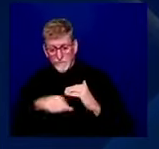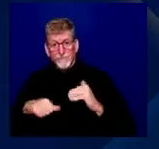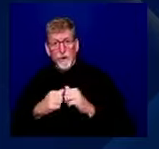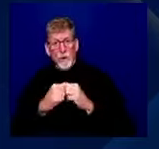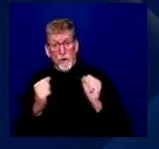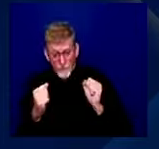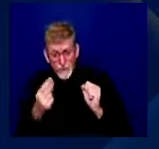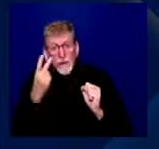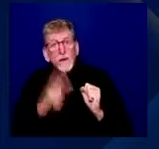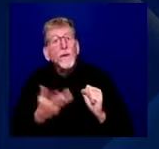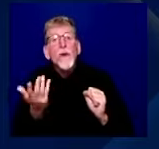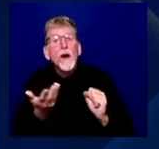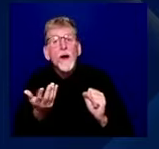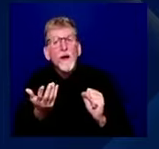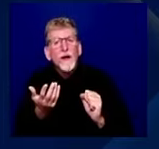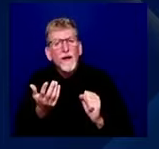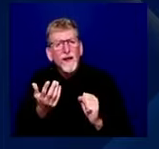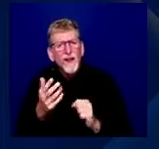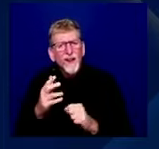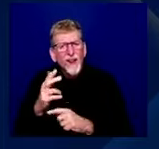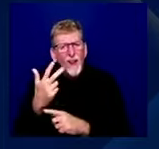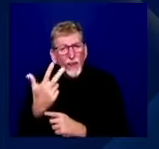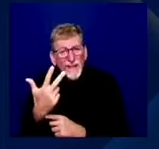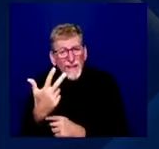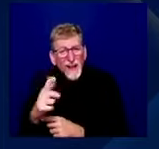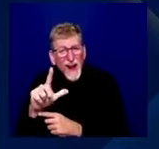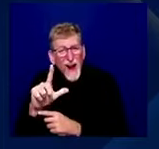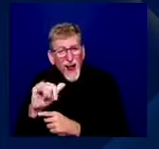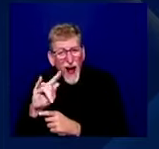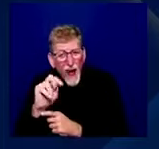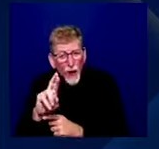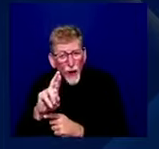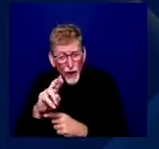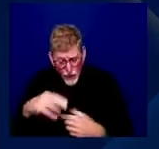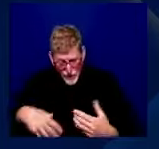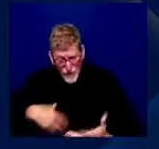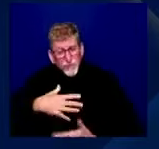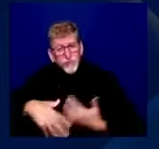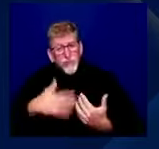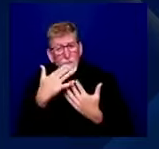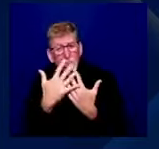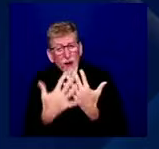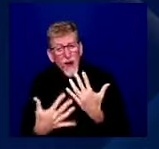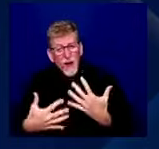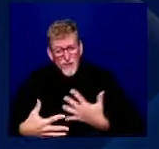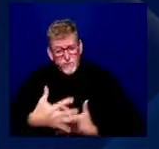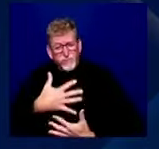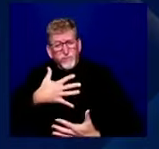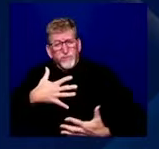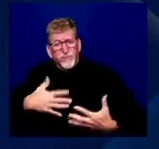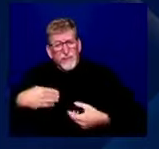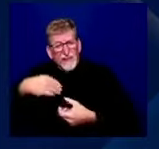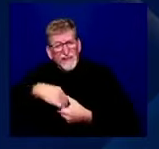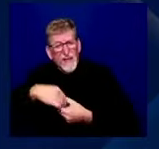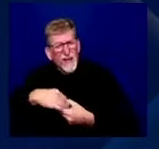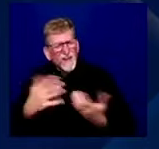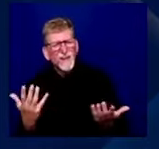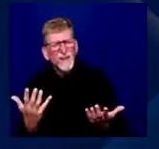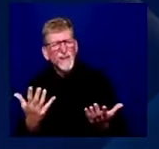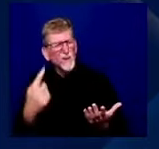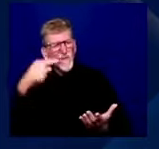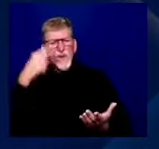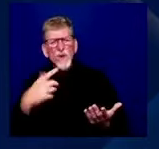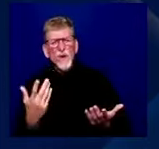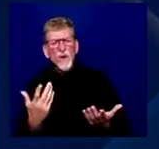liters of blood in her abdomen for which she'd been allowed to bleed and suffer needlessly. While my family and